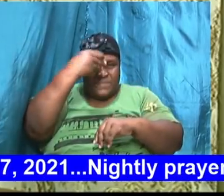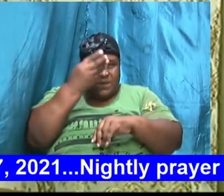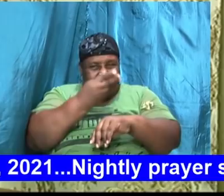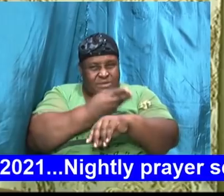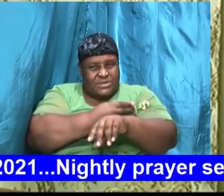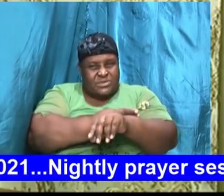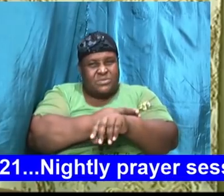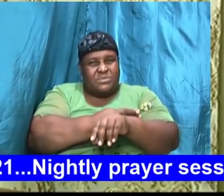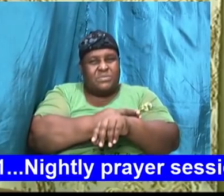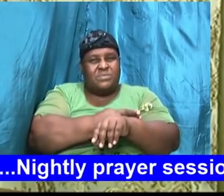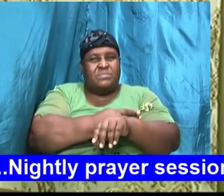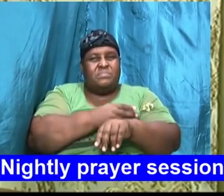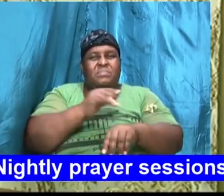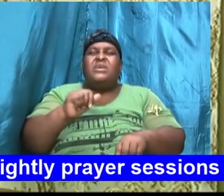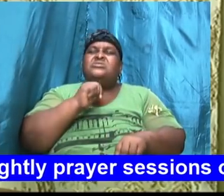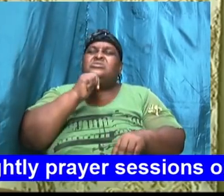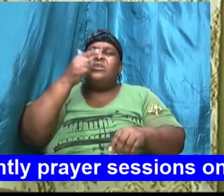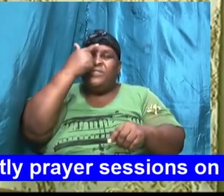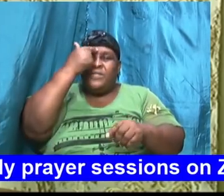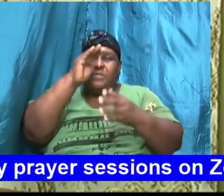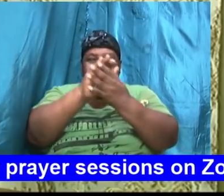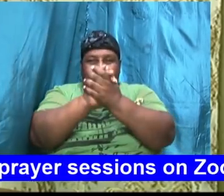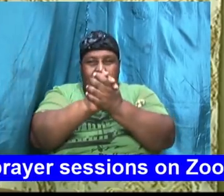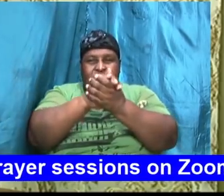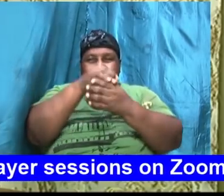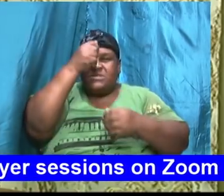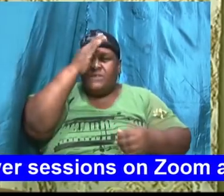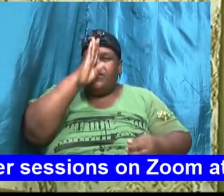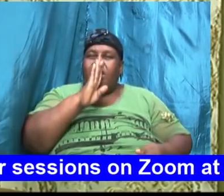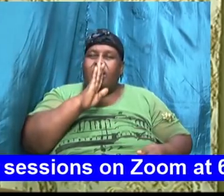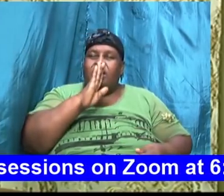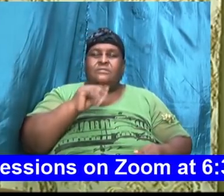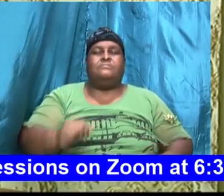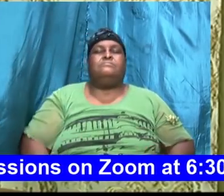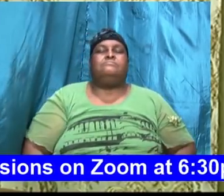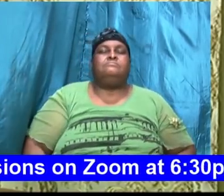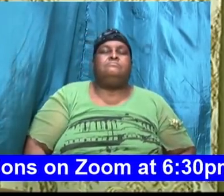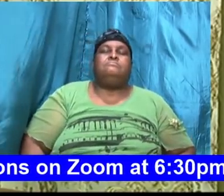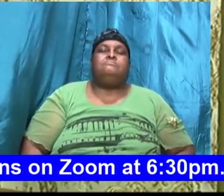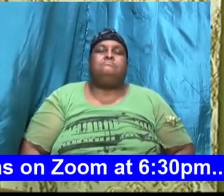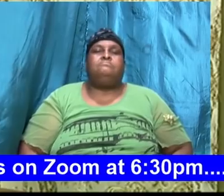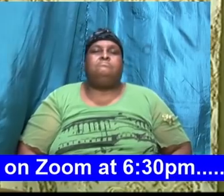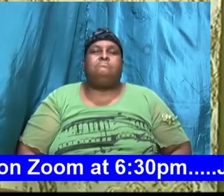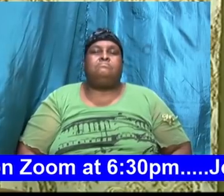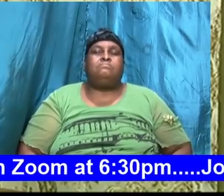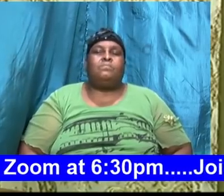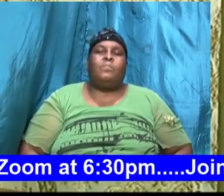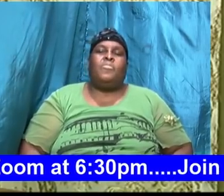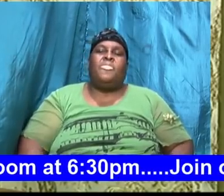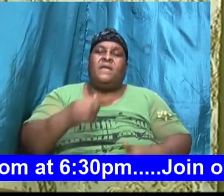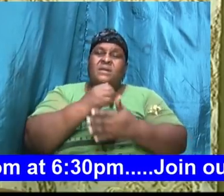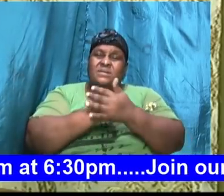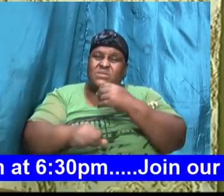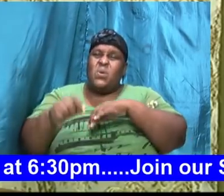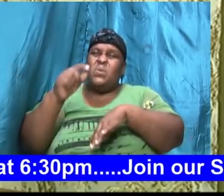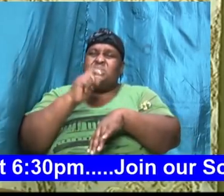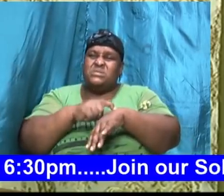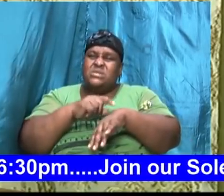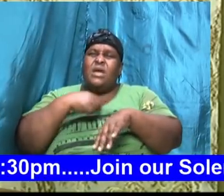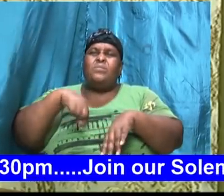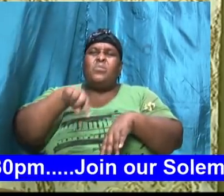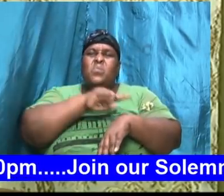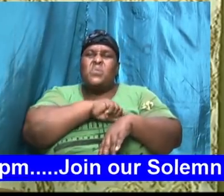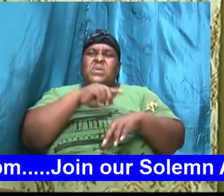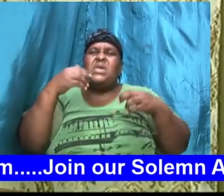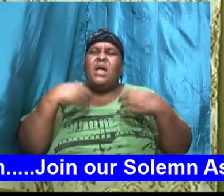house I started out by saying to the saints of God that sometimes we have trouble in our